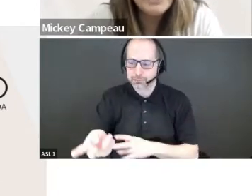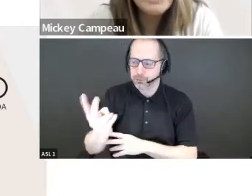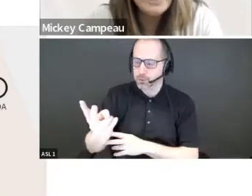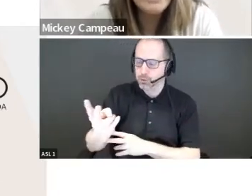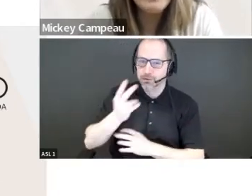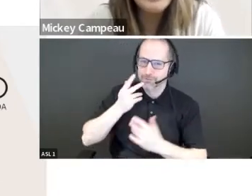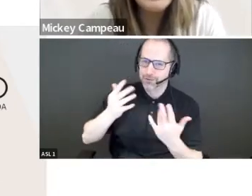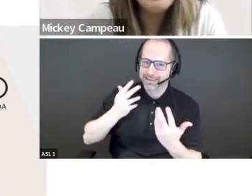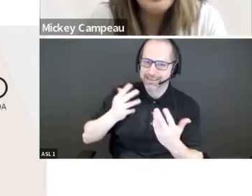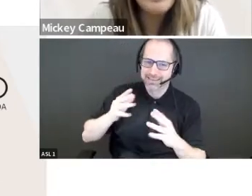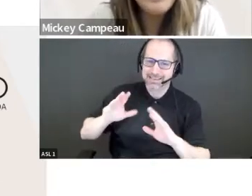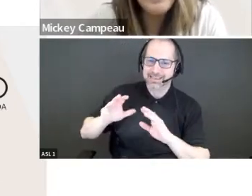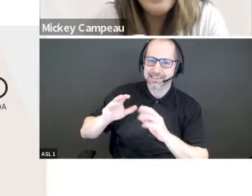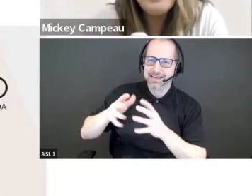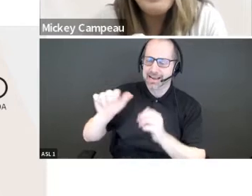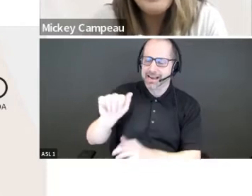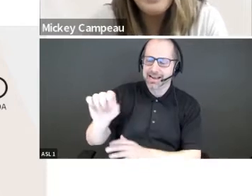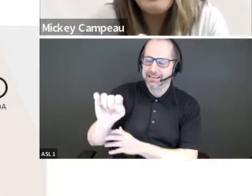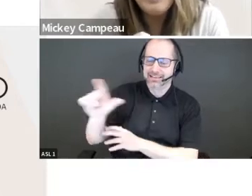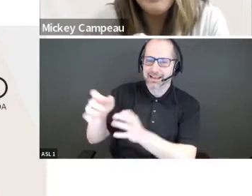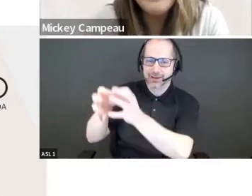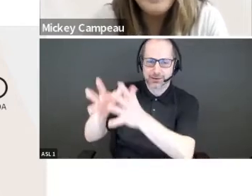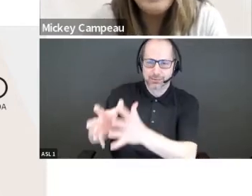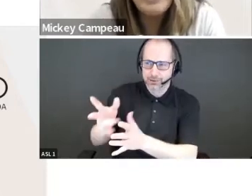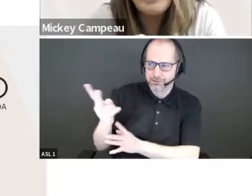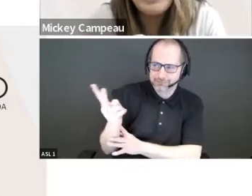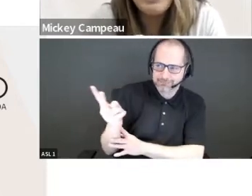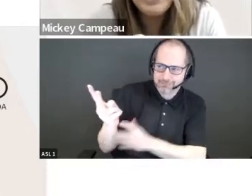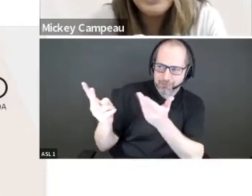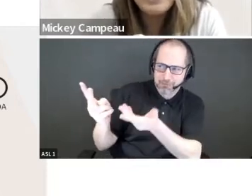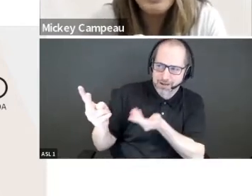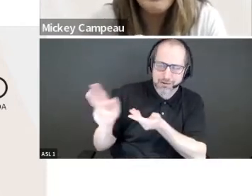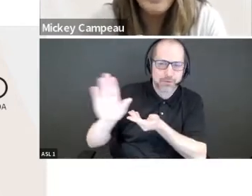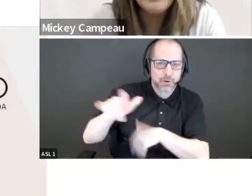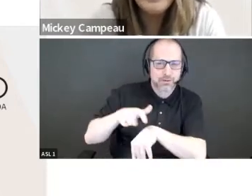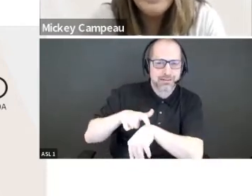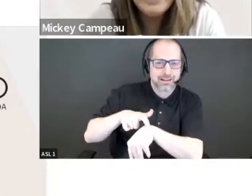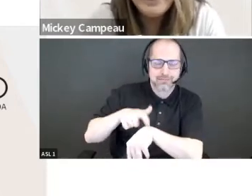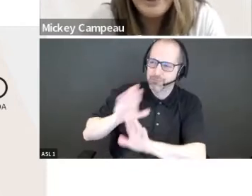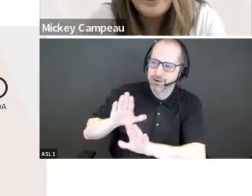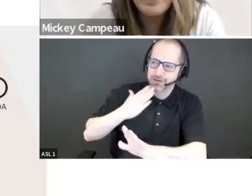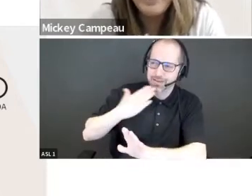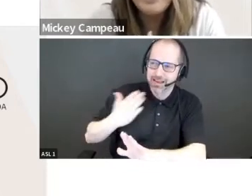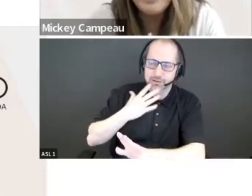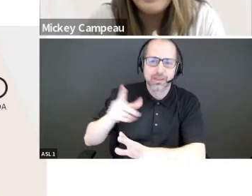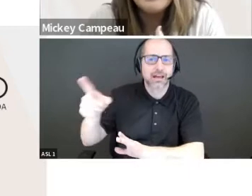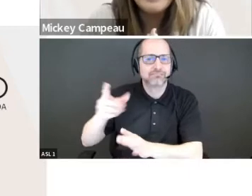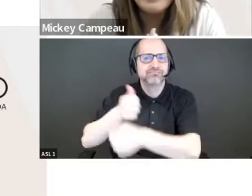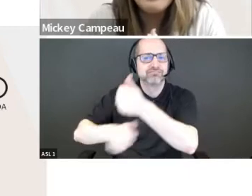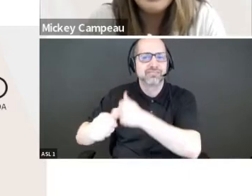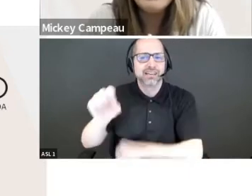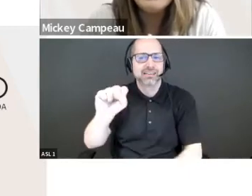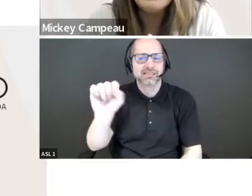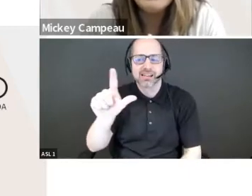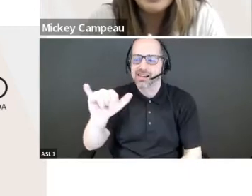American Sign Language interpreters, whose time today on the call is graciously provided in kind by the